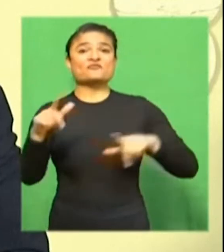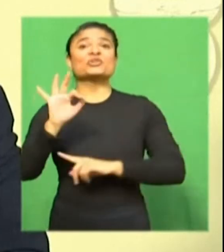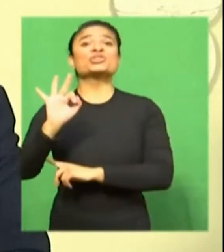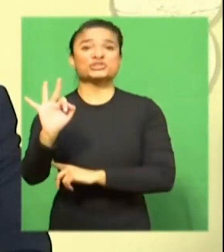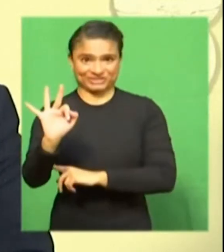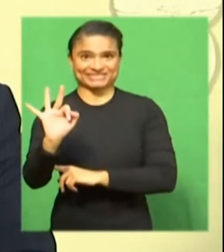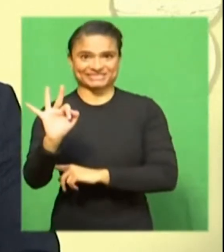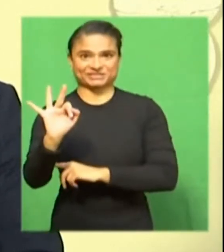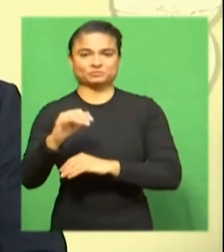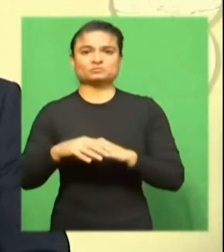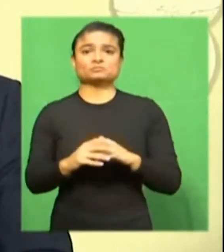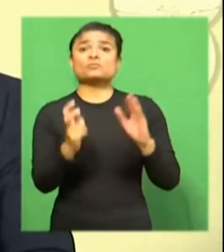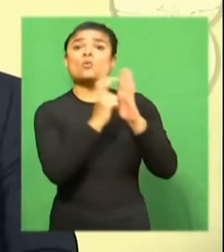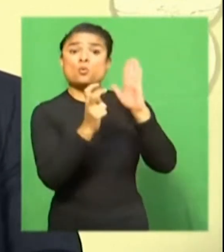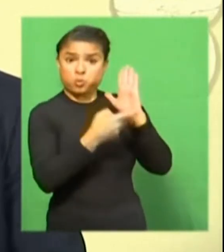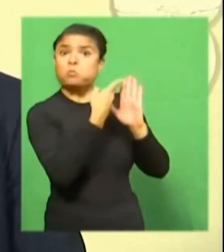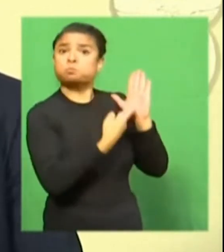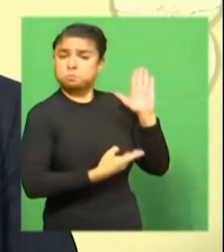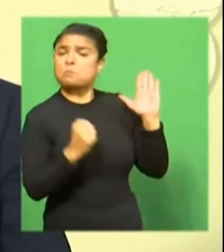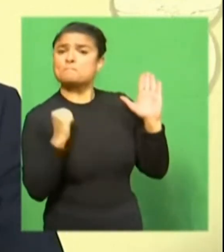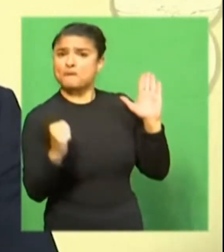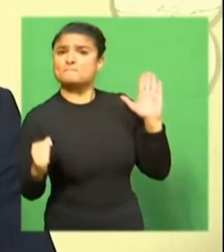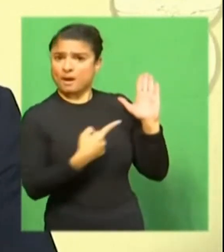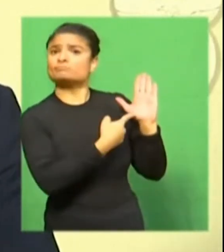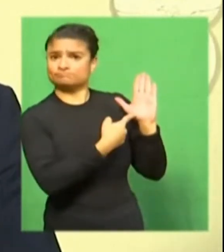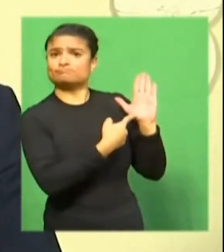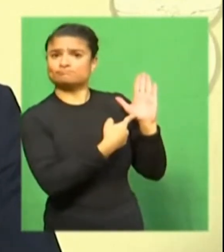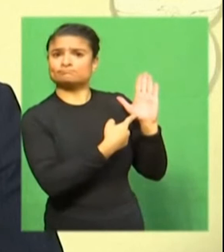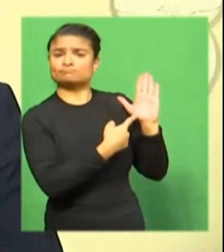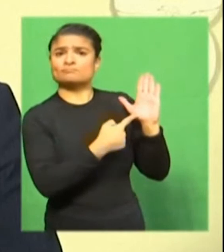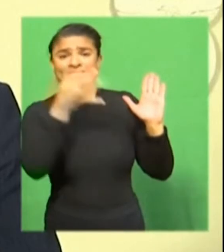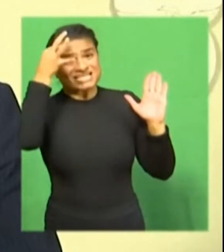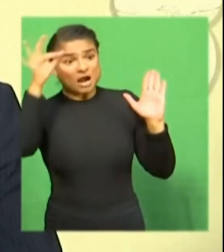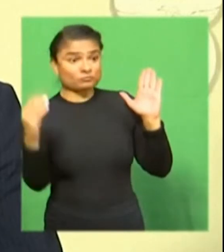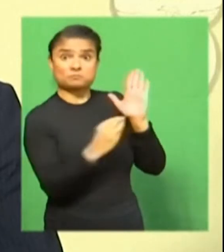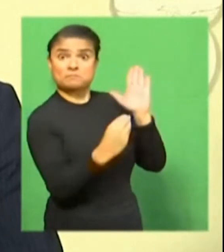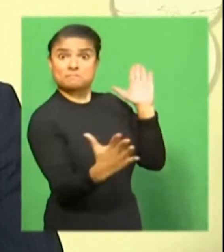later this evening once the regulations have been gazetted.